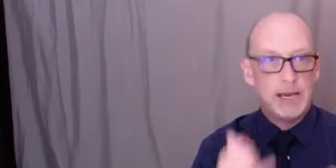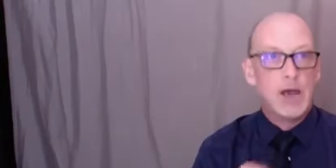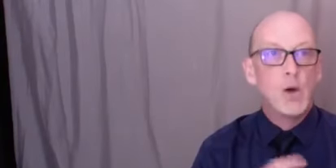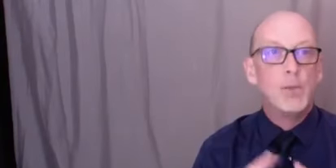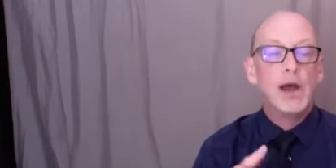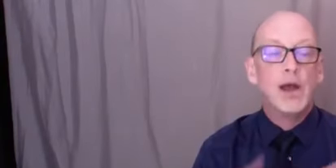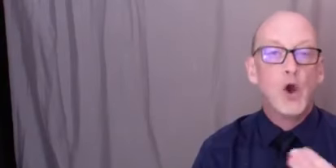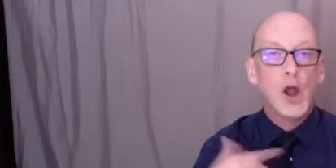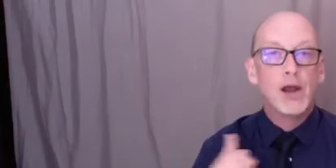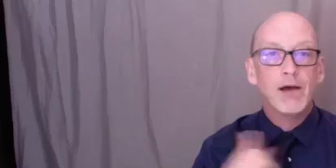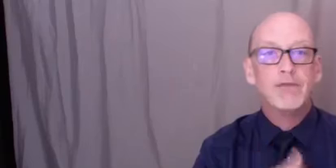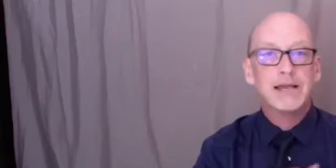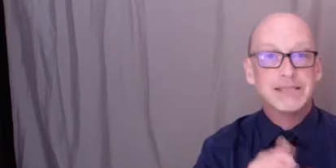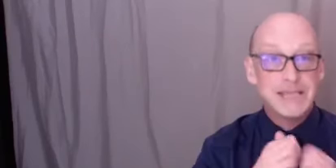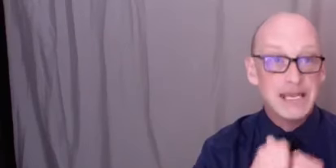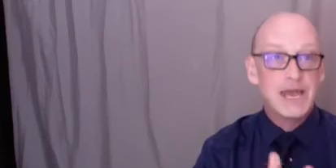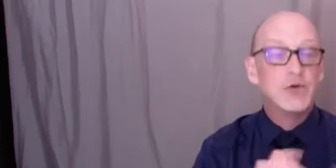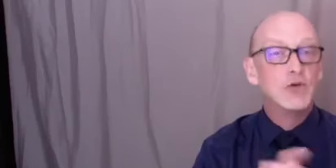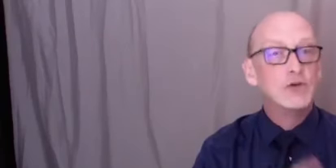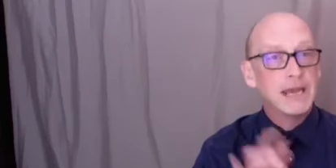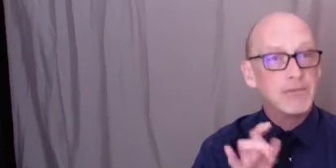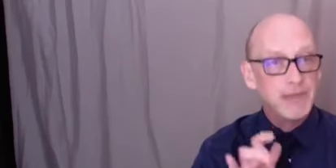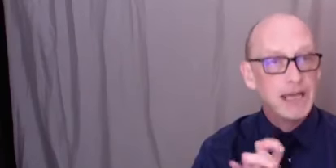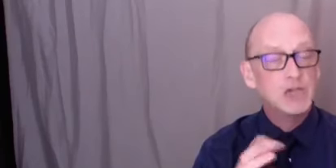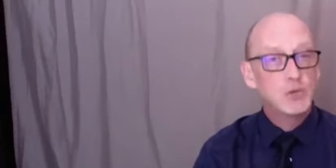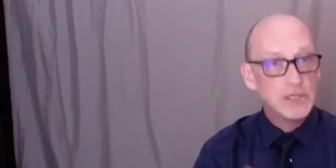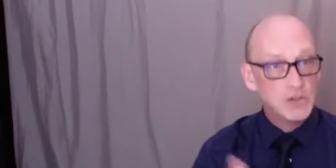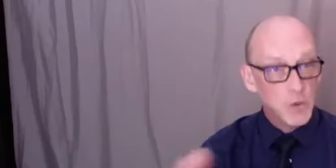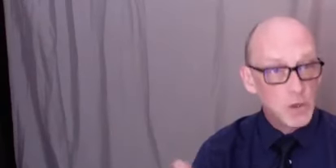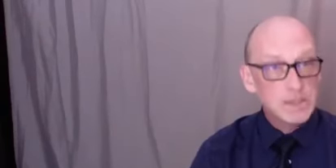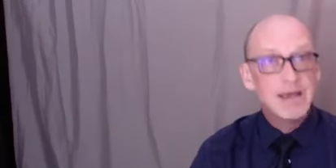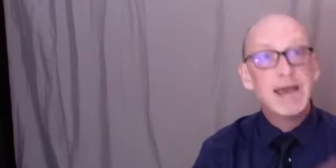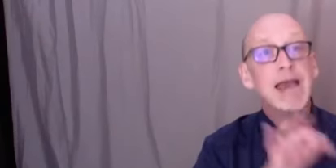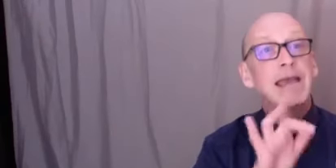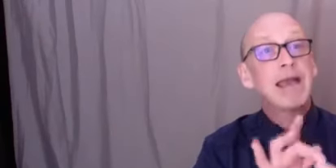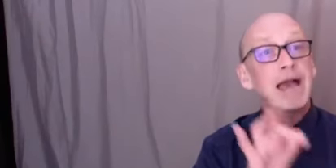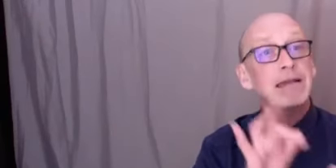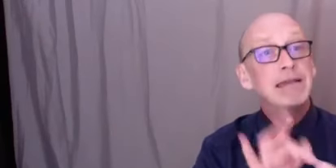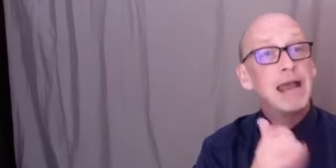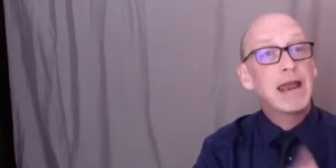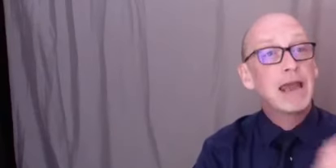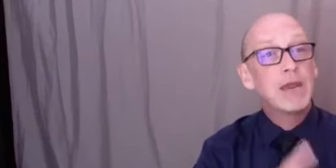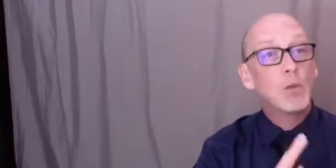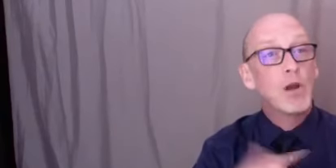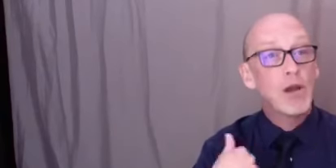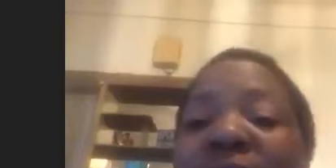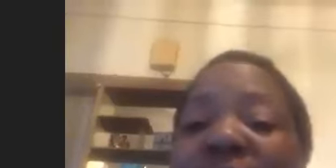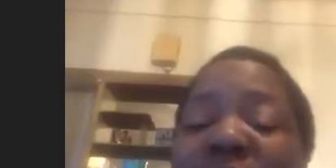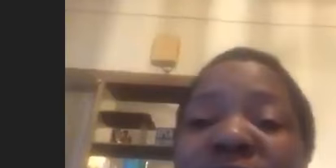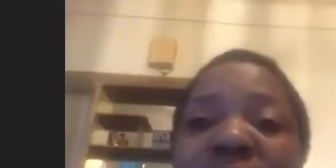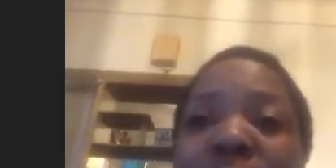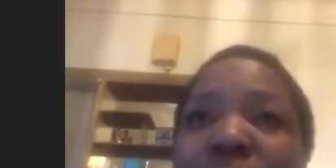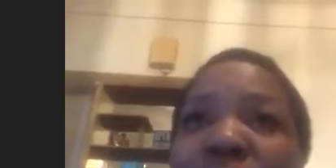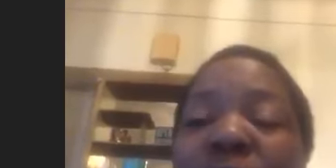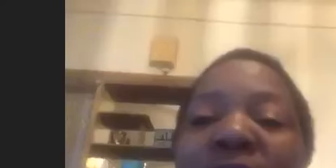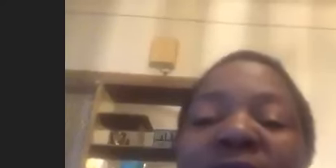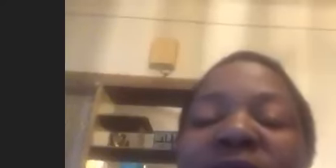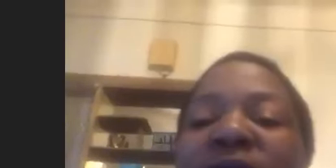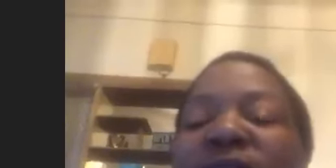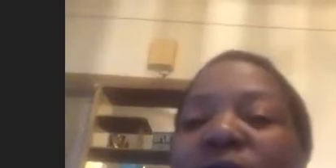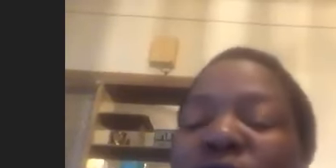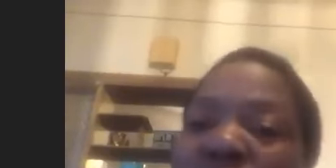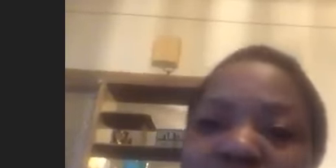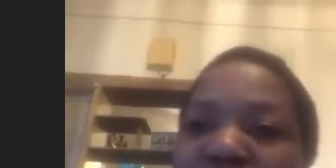together take advantage of these resources contact any of us for additional information we are all here to help you